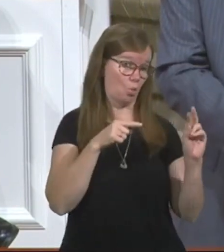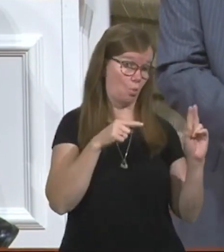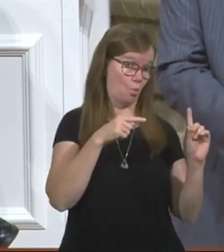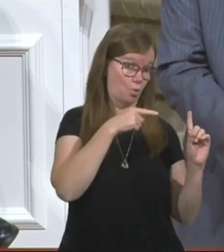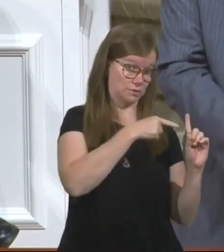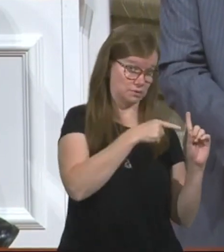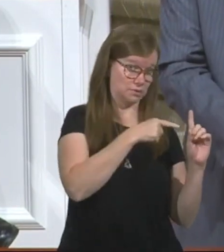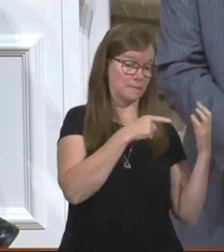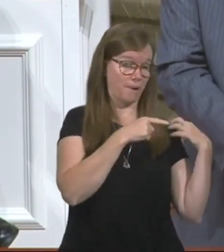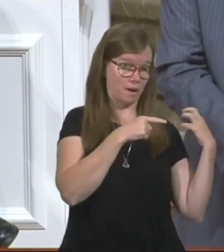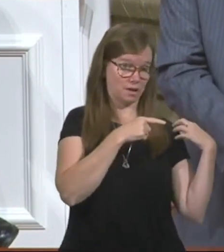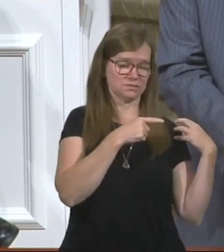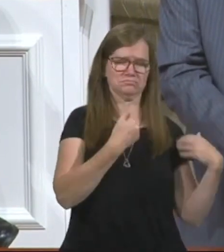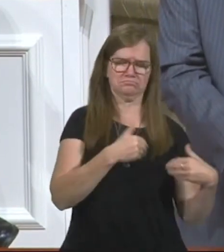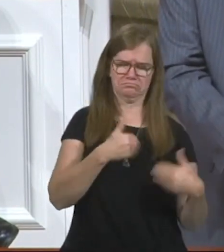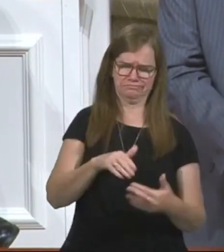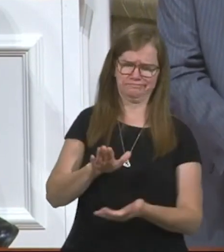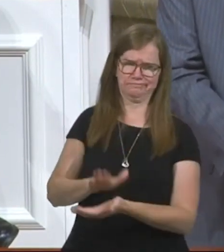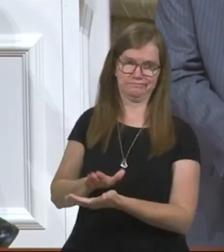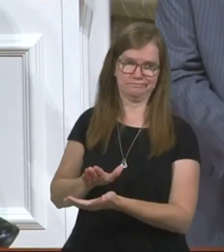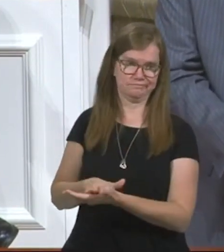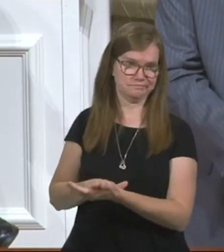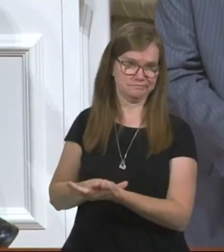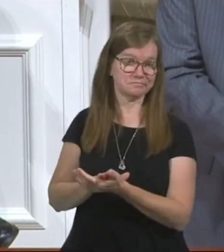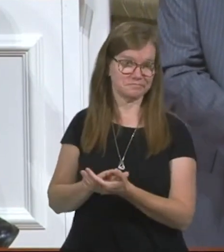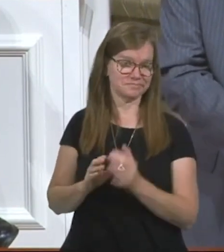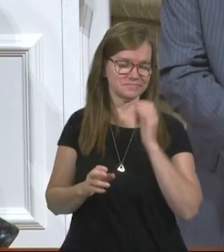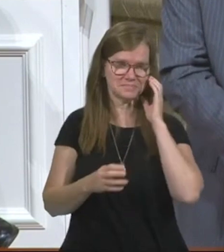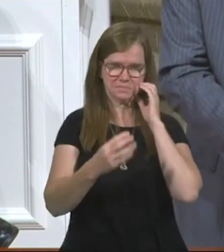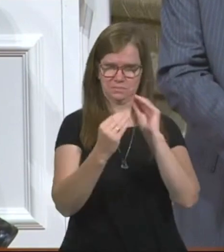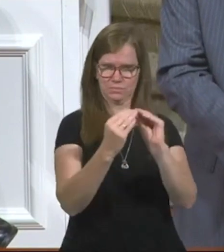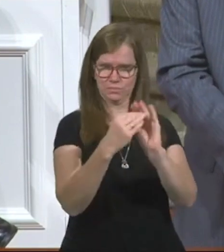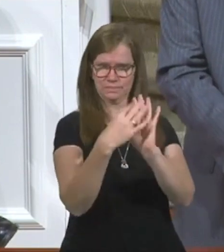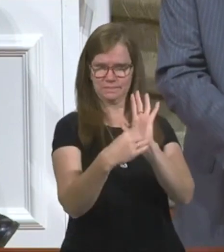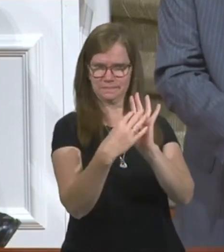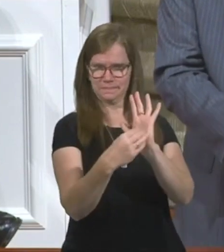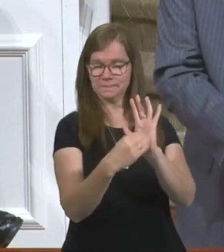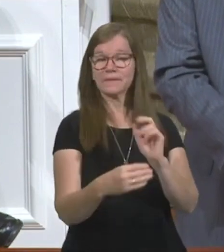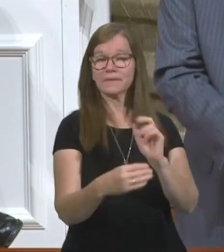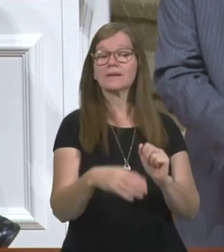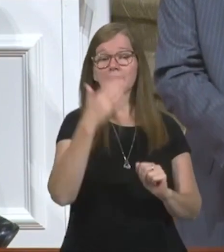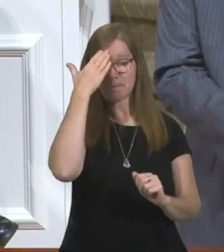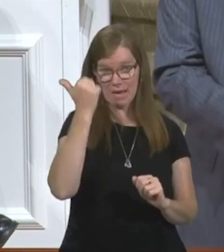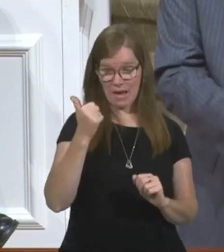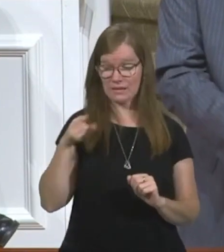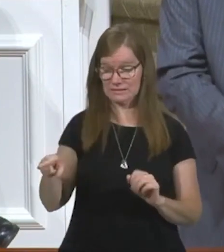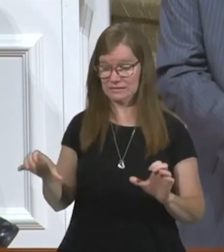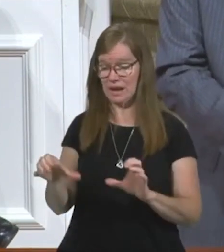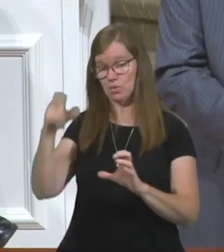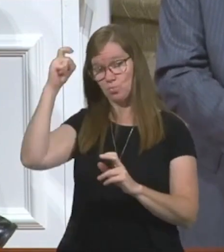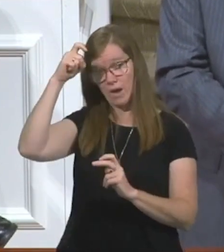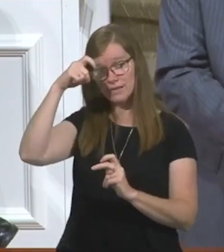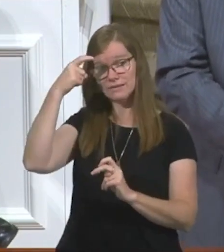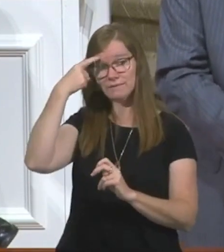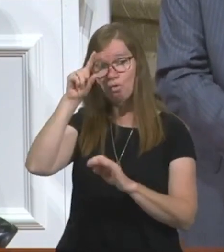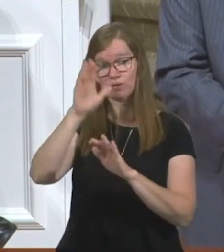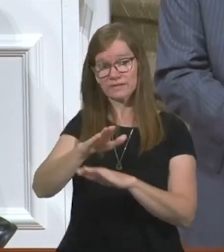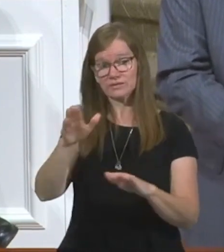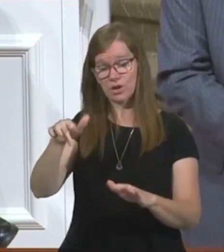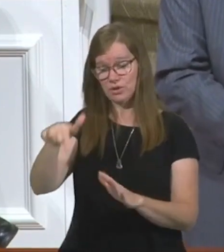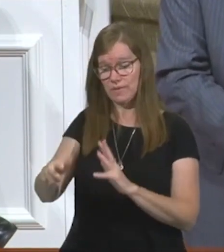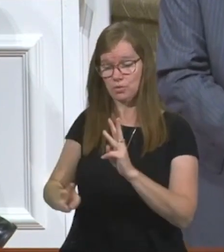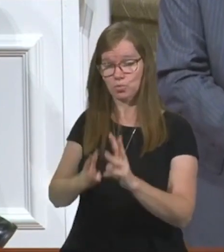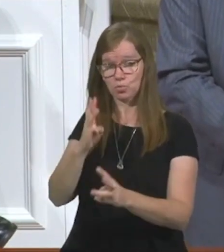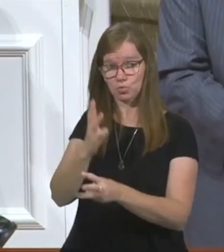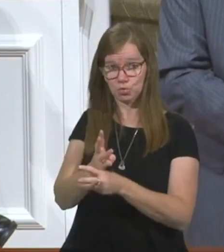commended the unjust steward. Continue reading with me, if you would, please. Because he had done, for the children in this world